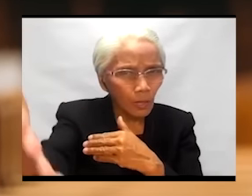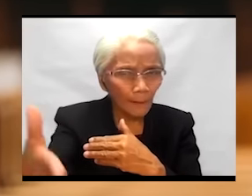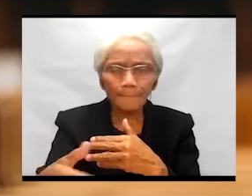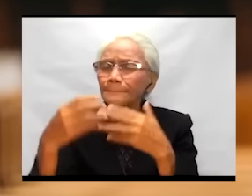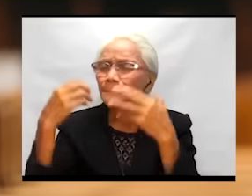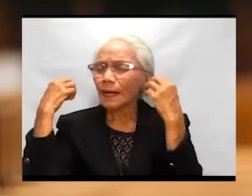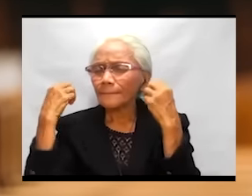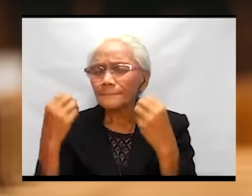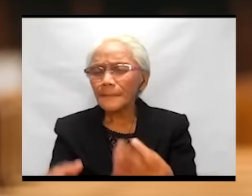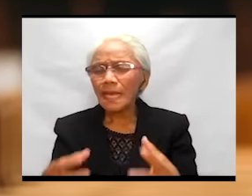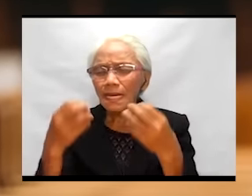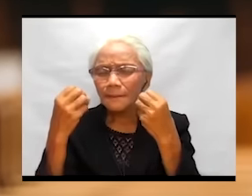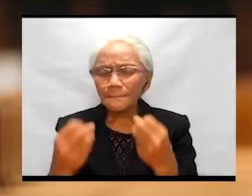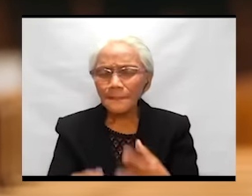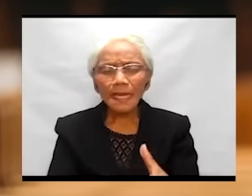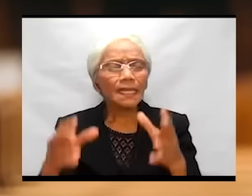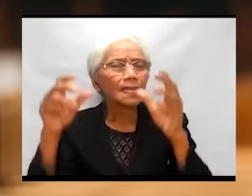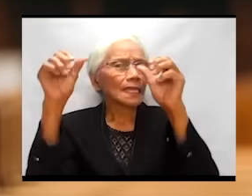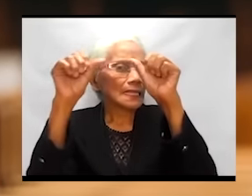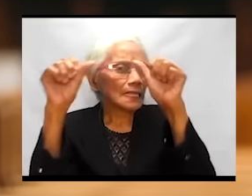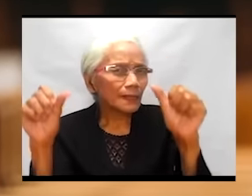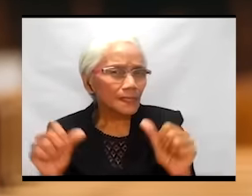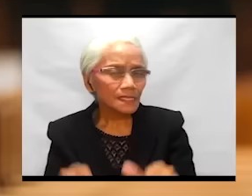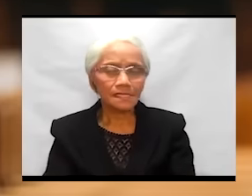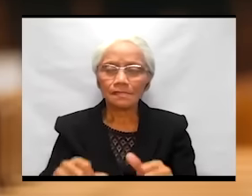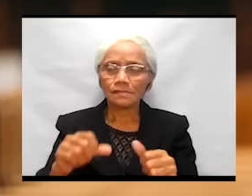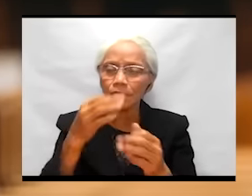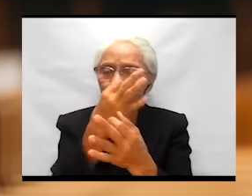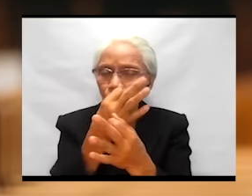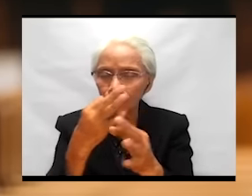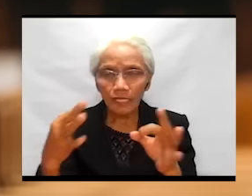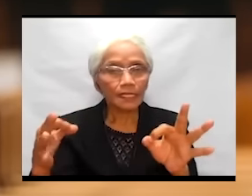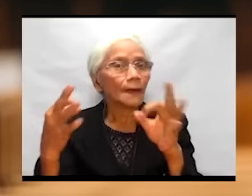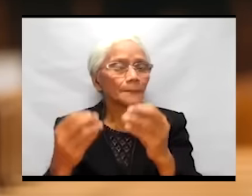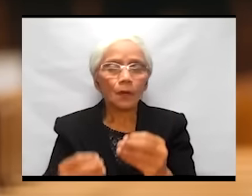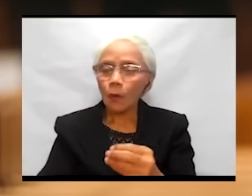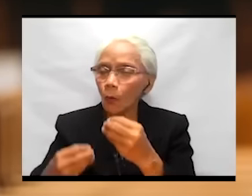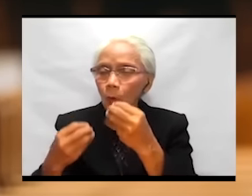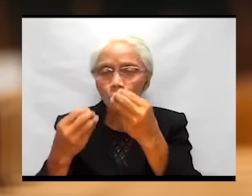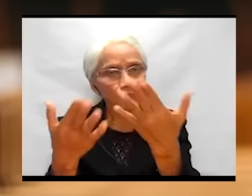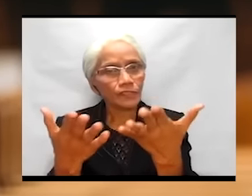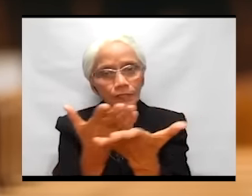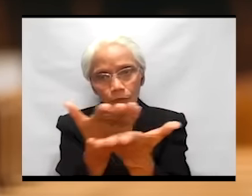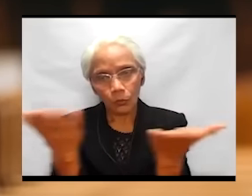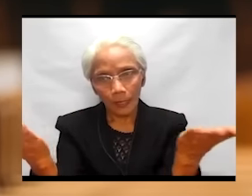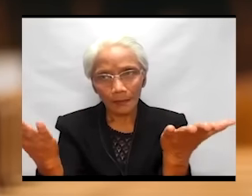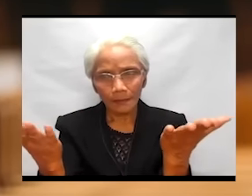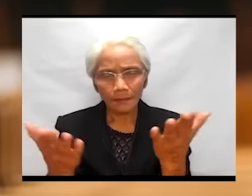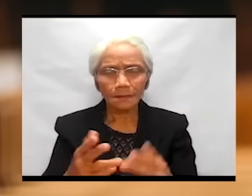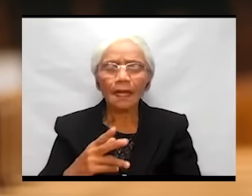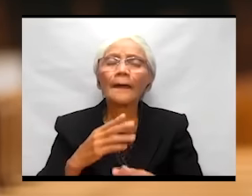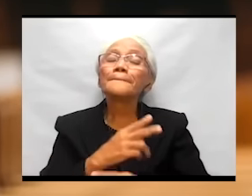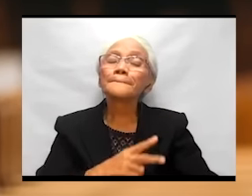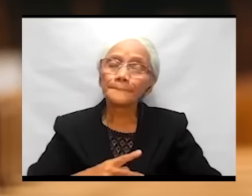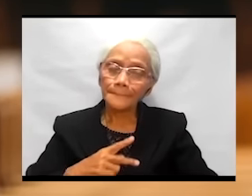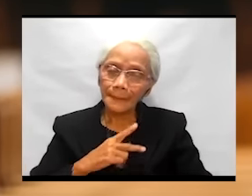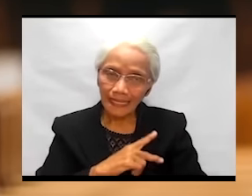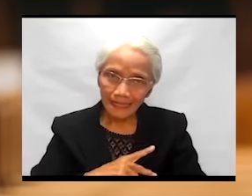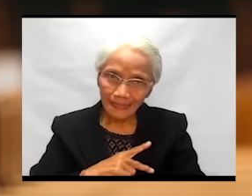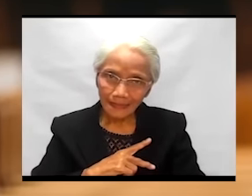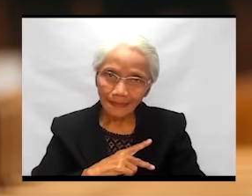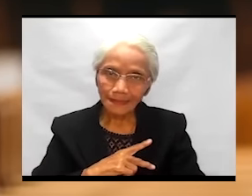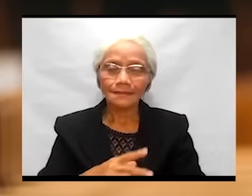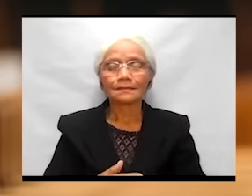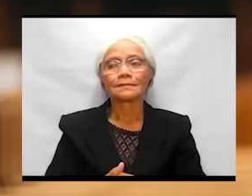There are many, many images of freedom being offered to us. Please